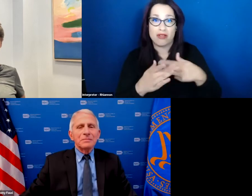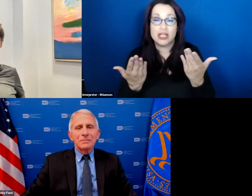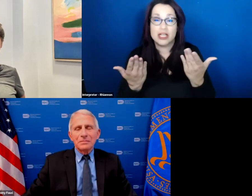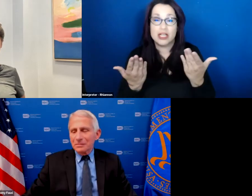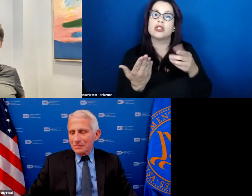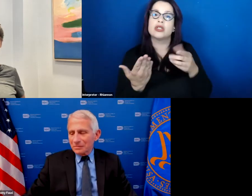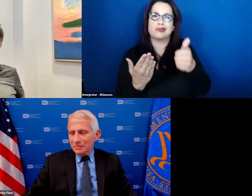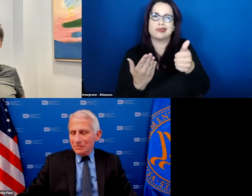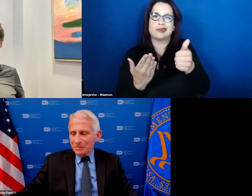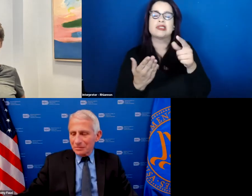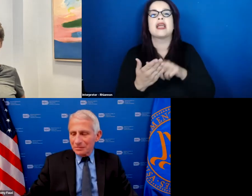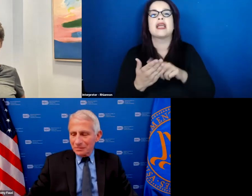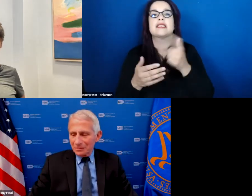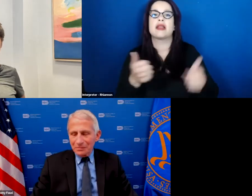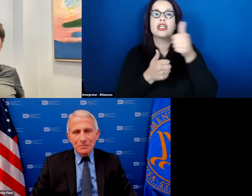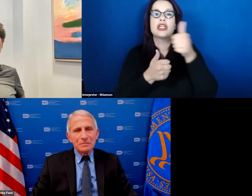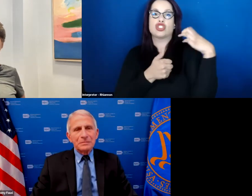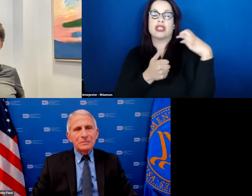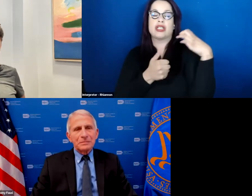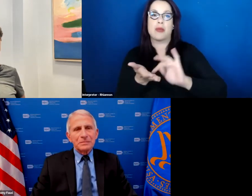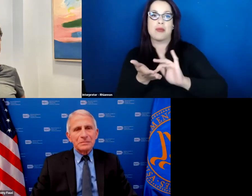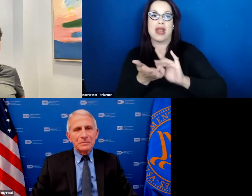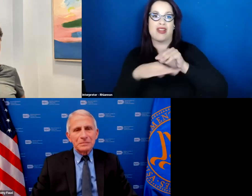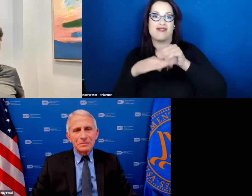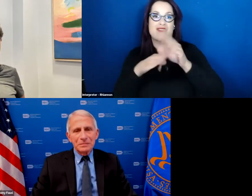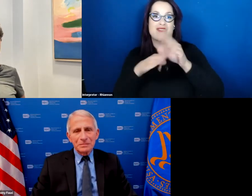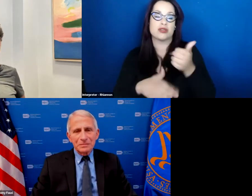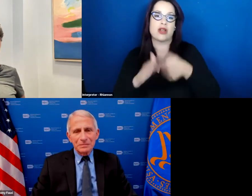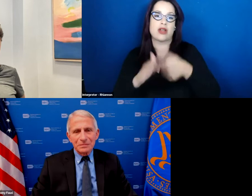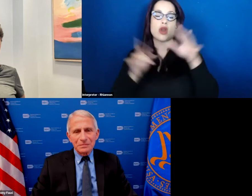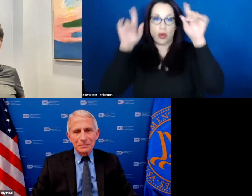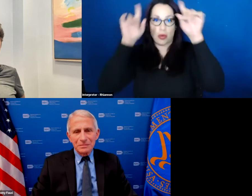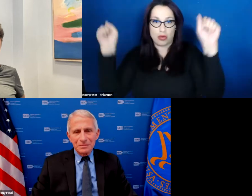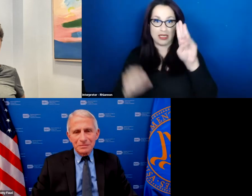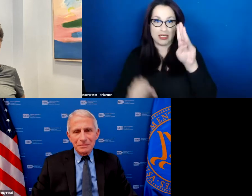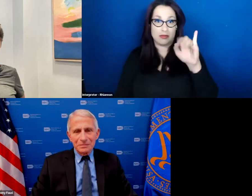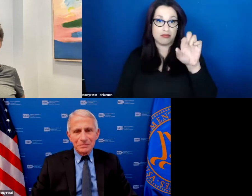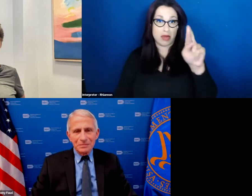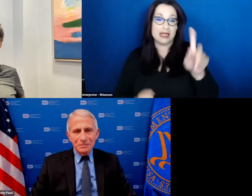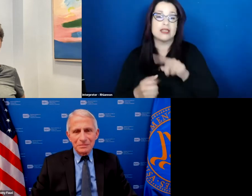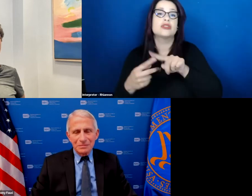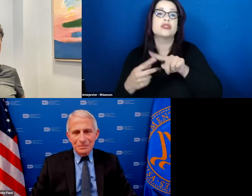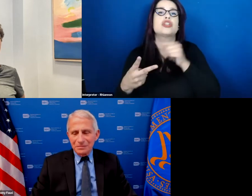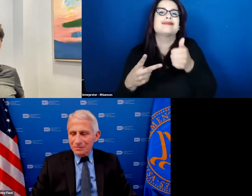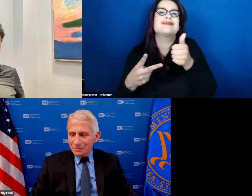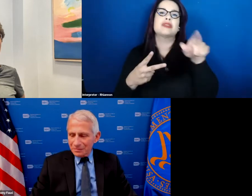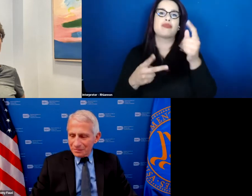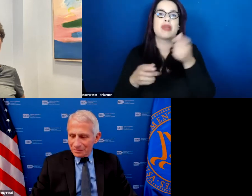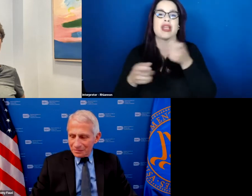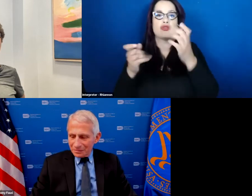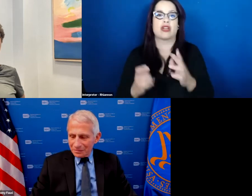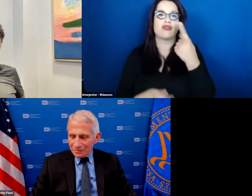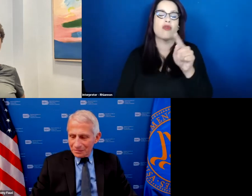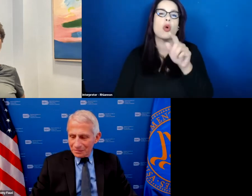chief medical advisor to president biden that you have been the director of naiad for many many years and through